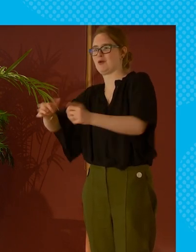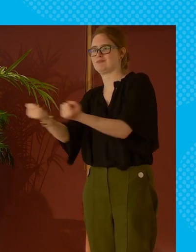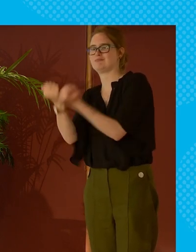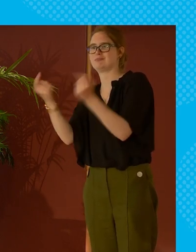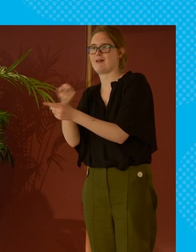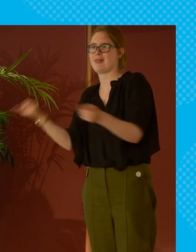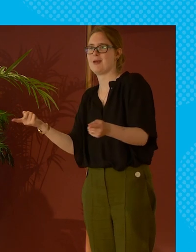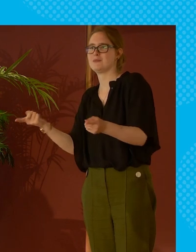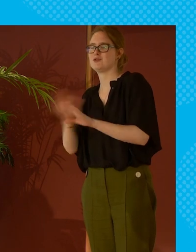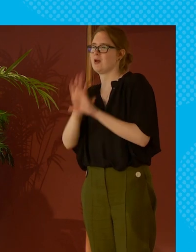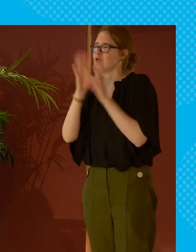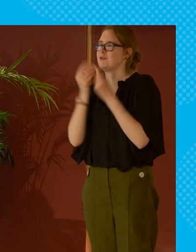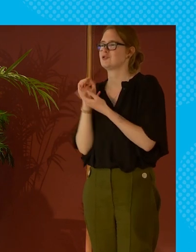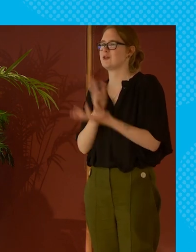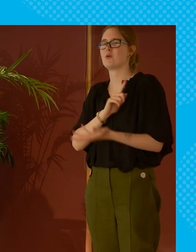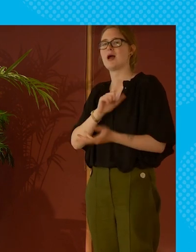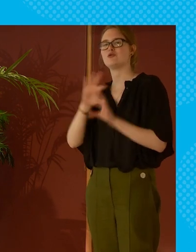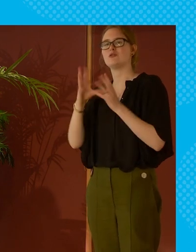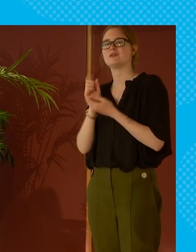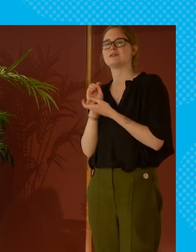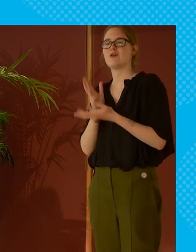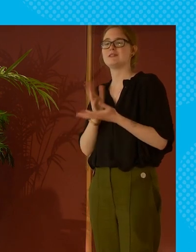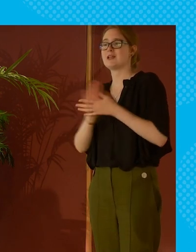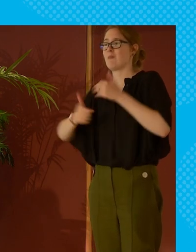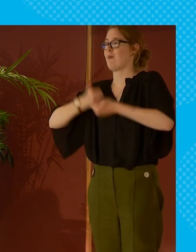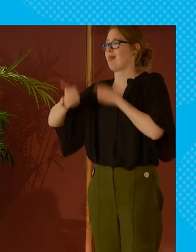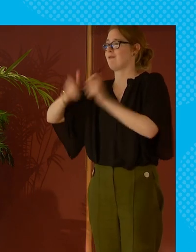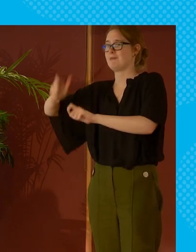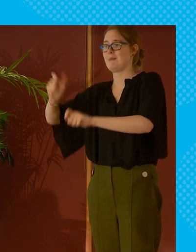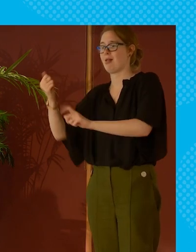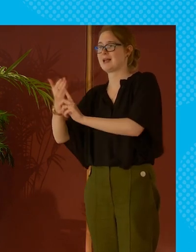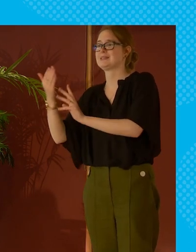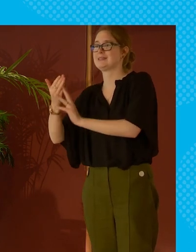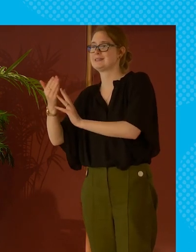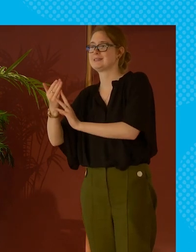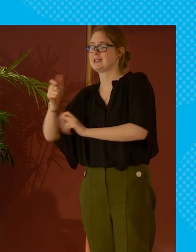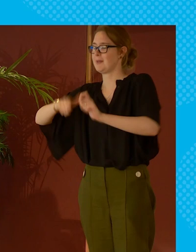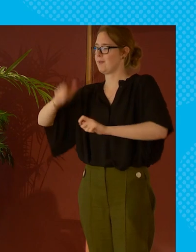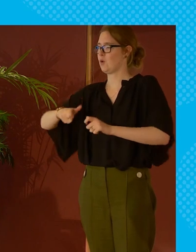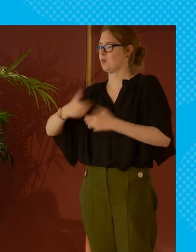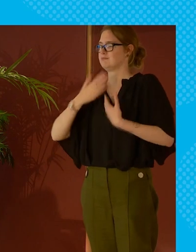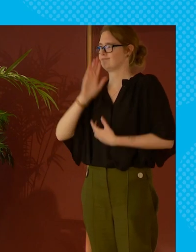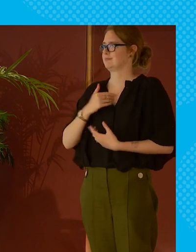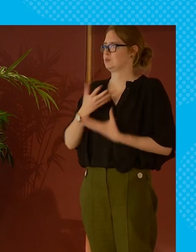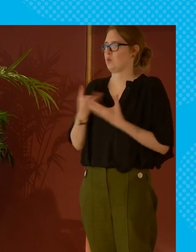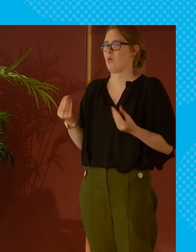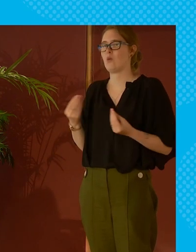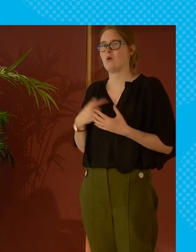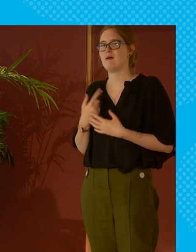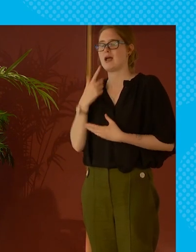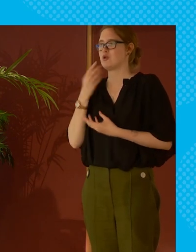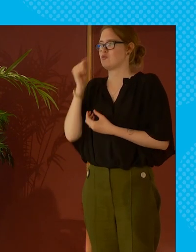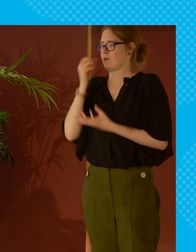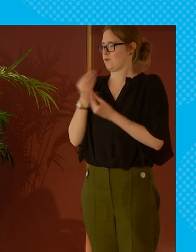hands of the people to not have universal services because universal services are popular with people the people who were very upset at losing even